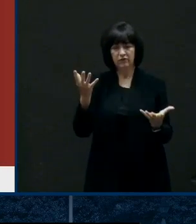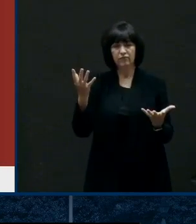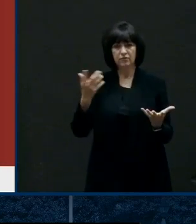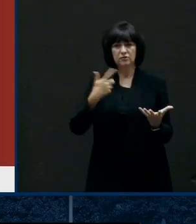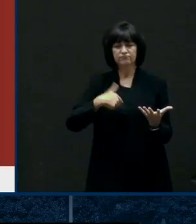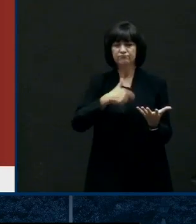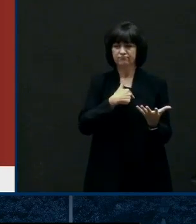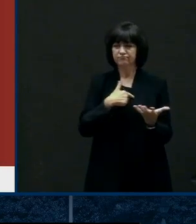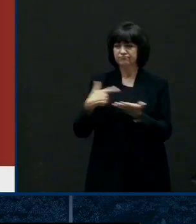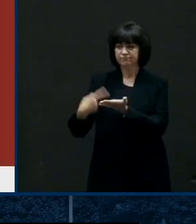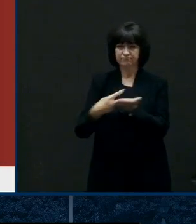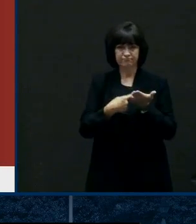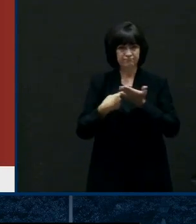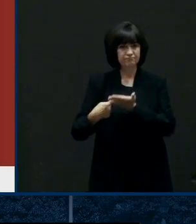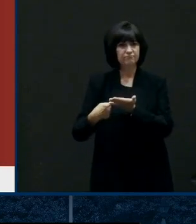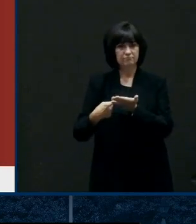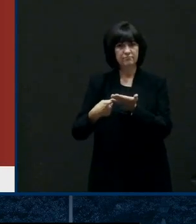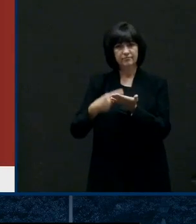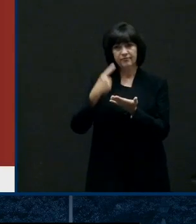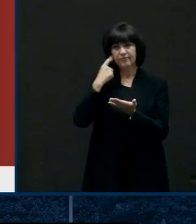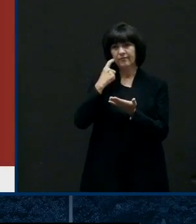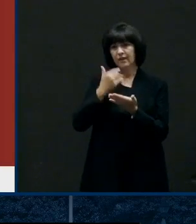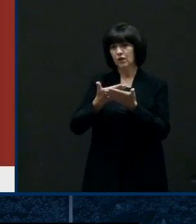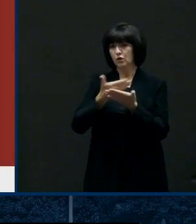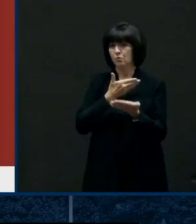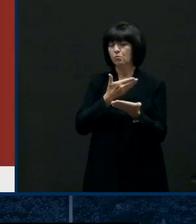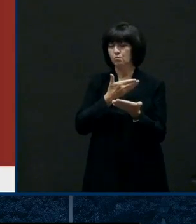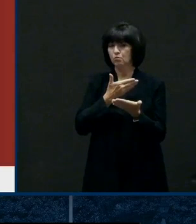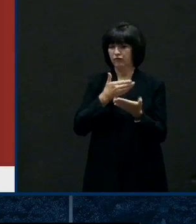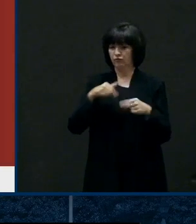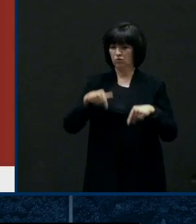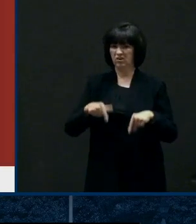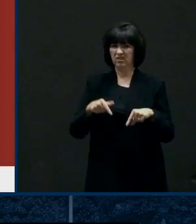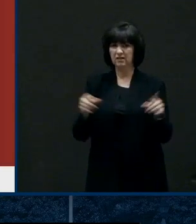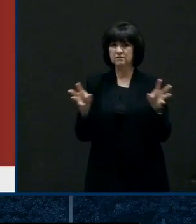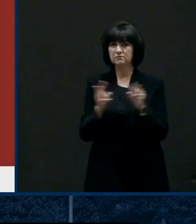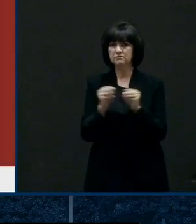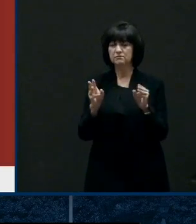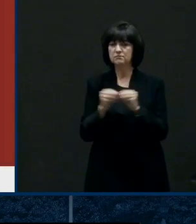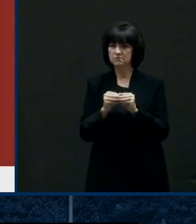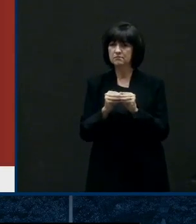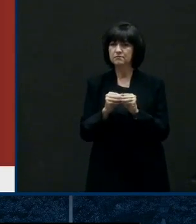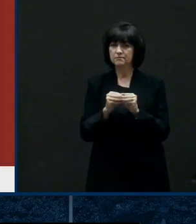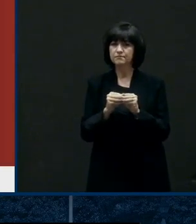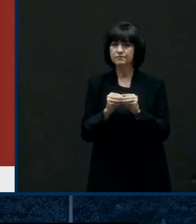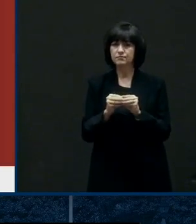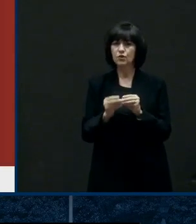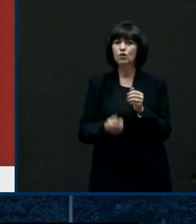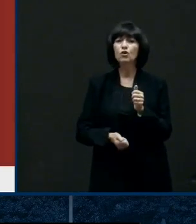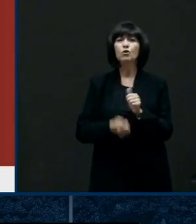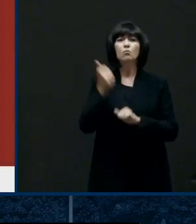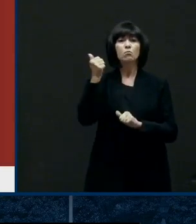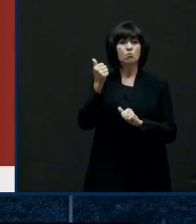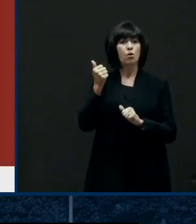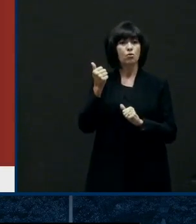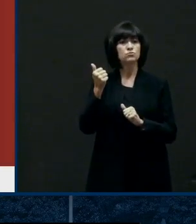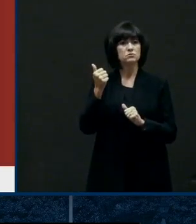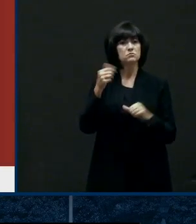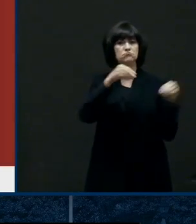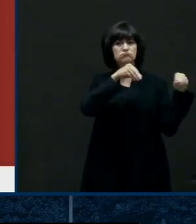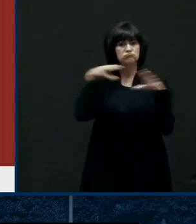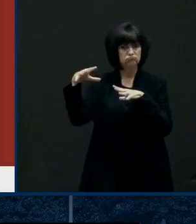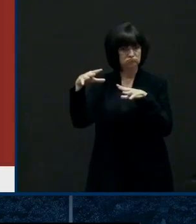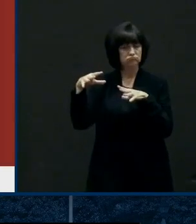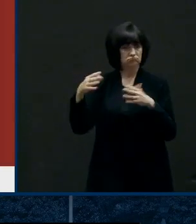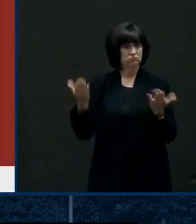just before this press conference and was advised that the vast majority of service has been restored here in